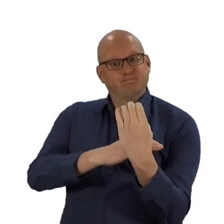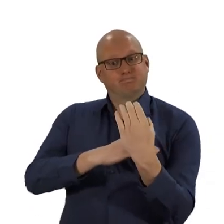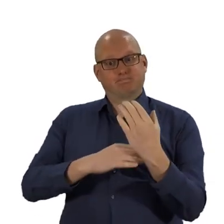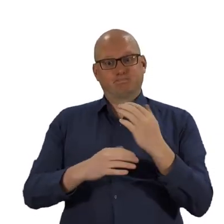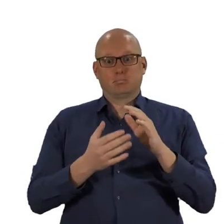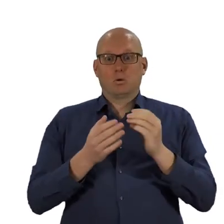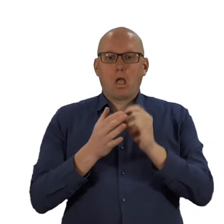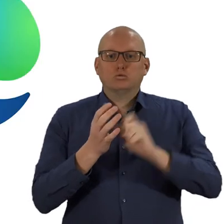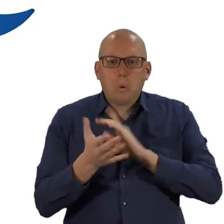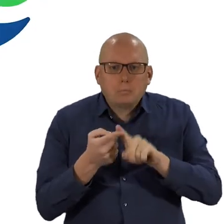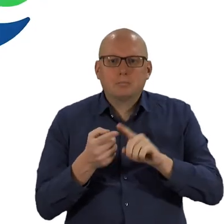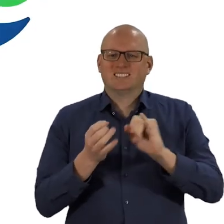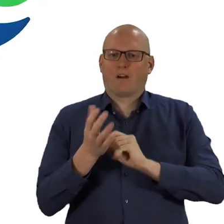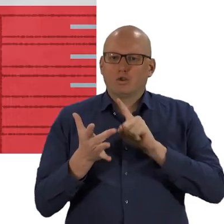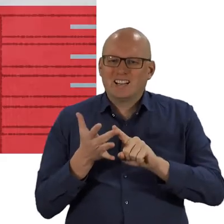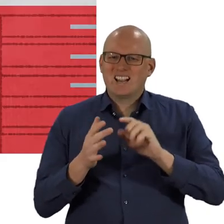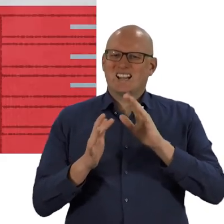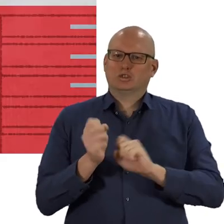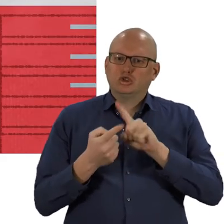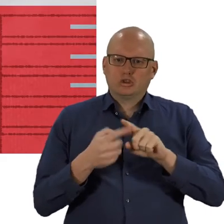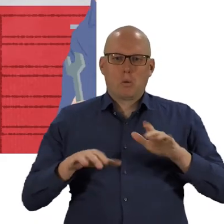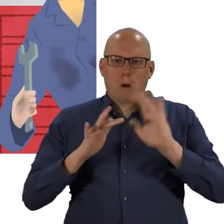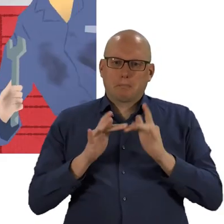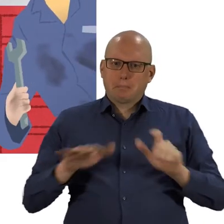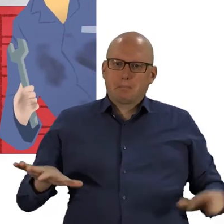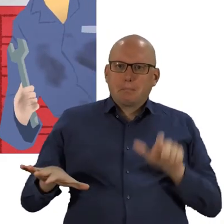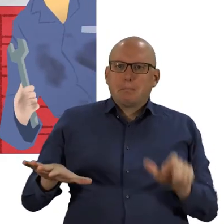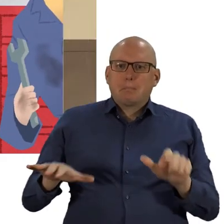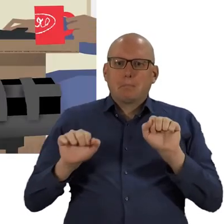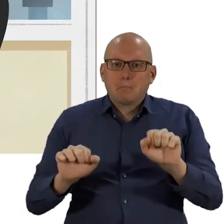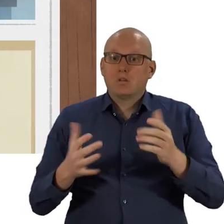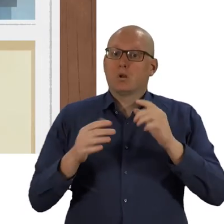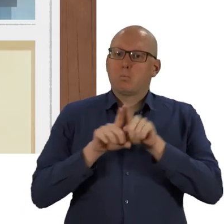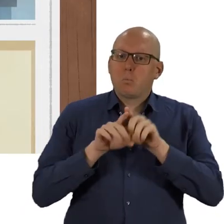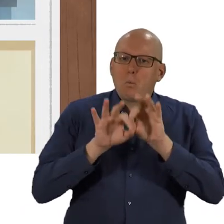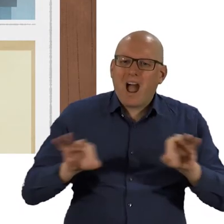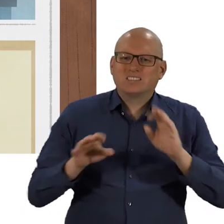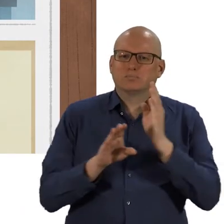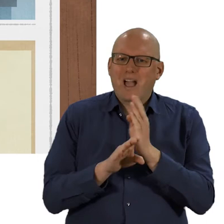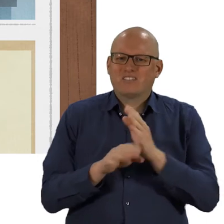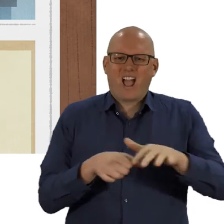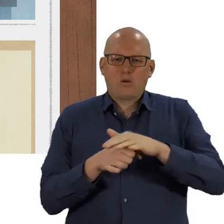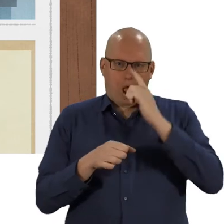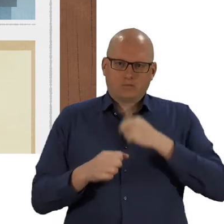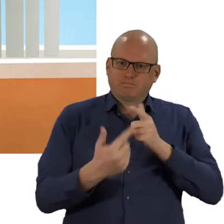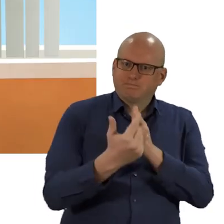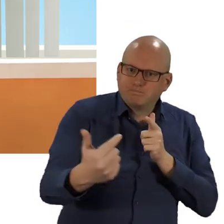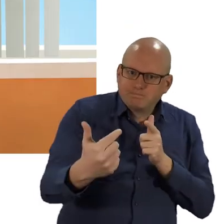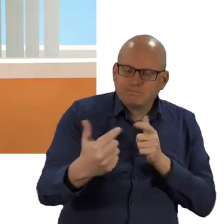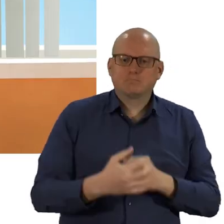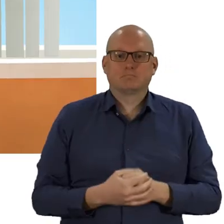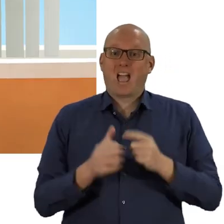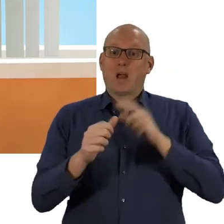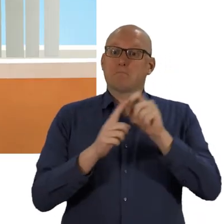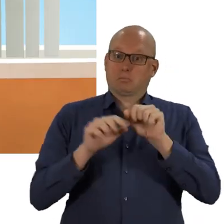Chrome, Safari or Edge web browser and a quiet and private area to make your call. If your appointment is with the NHS